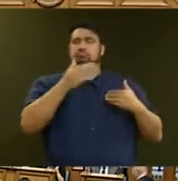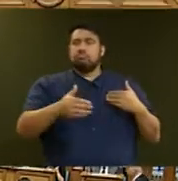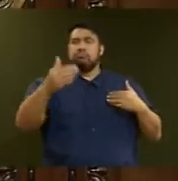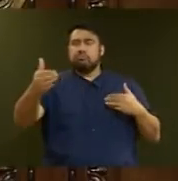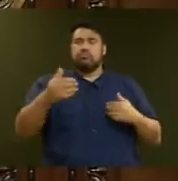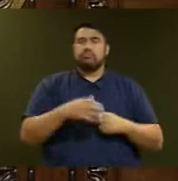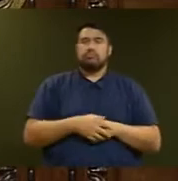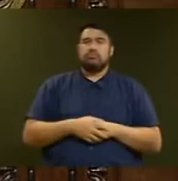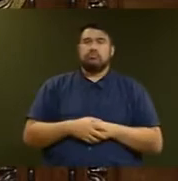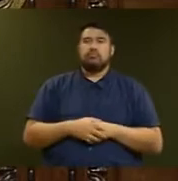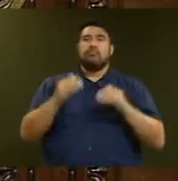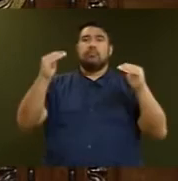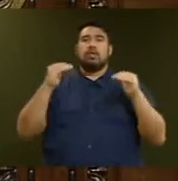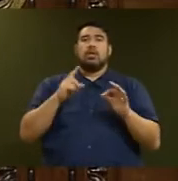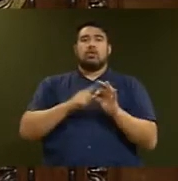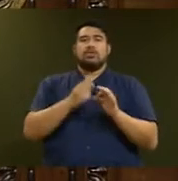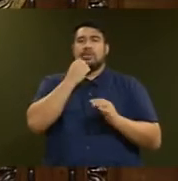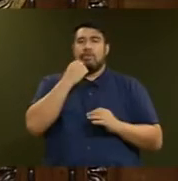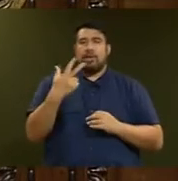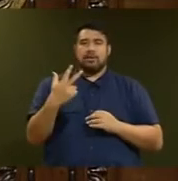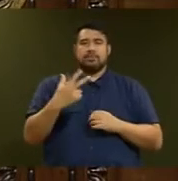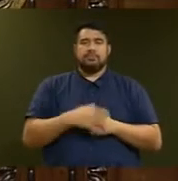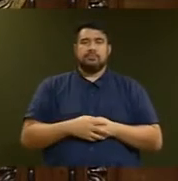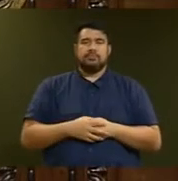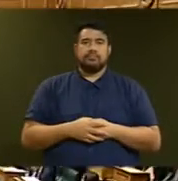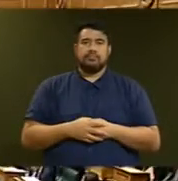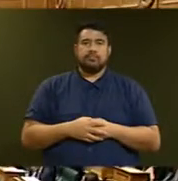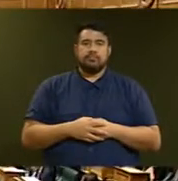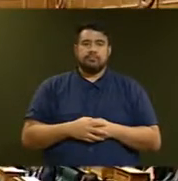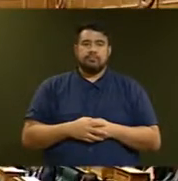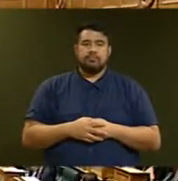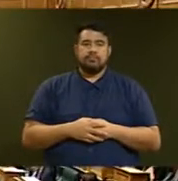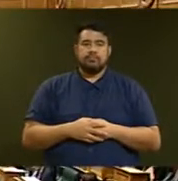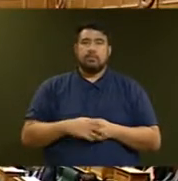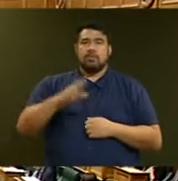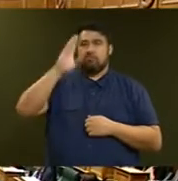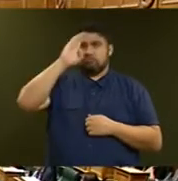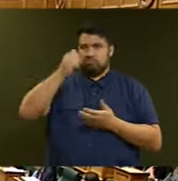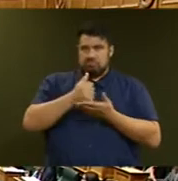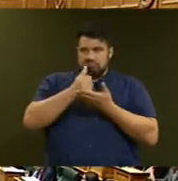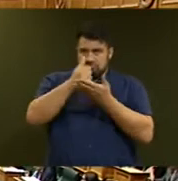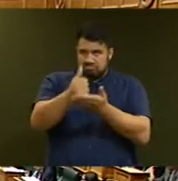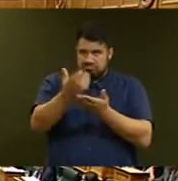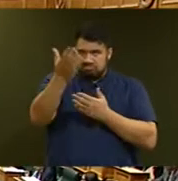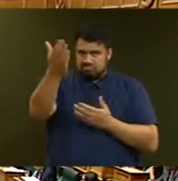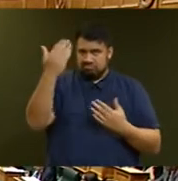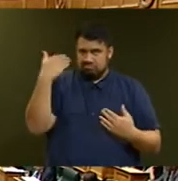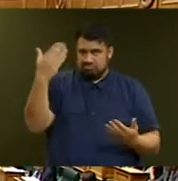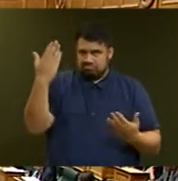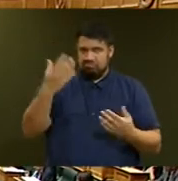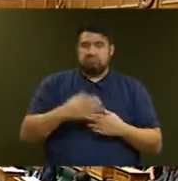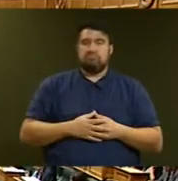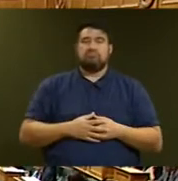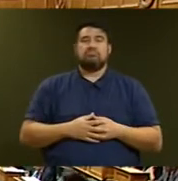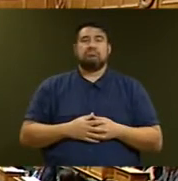Question number 8. Anahila Ka Nongataha Sui Siwiki. Tēnā koe te Manawhakawa. To the Minister for Social